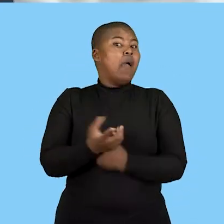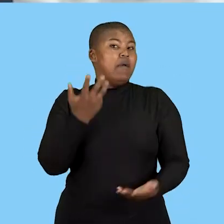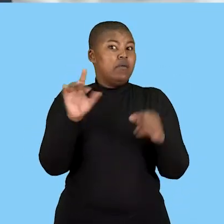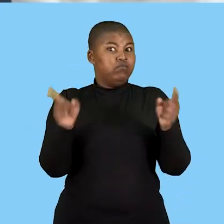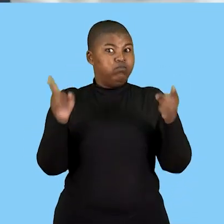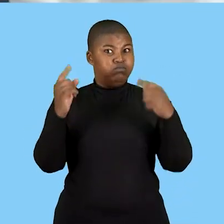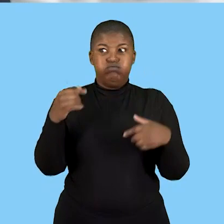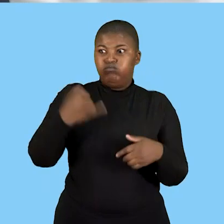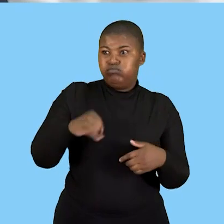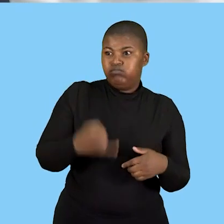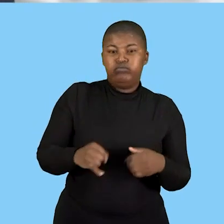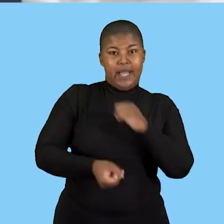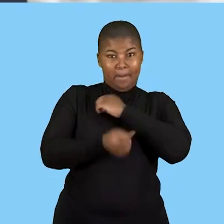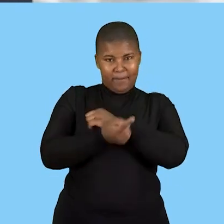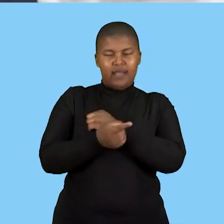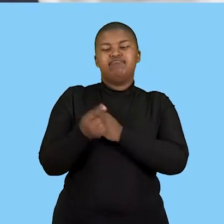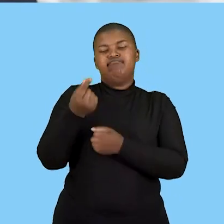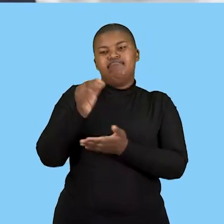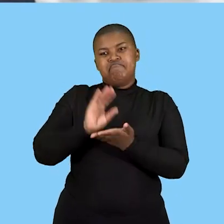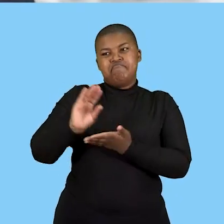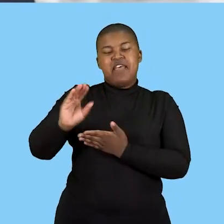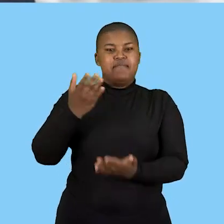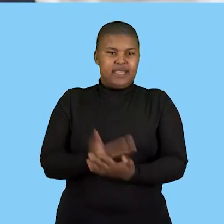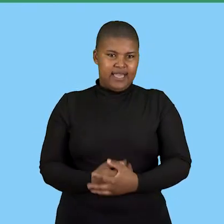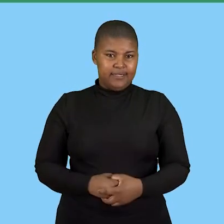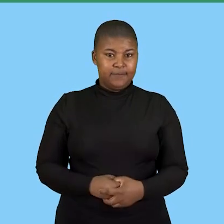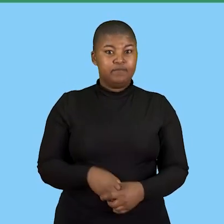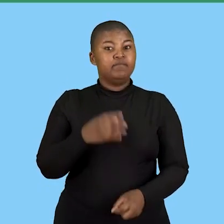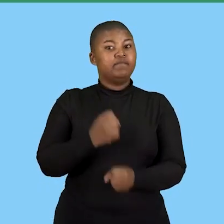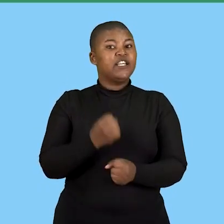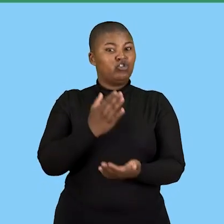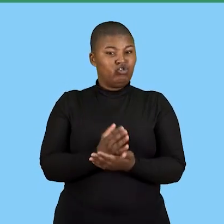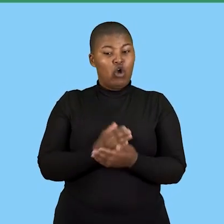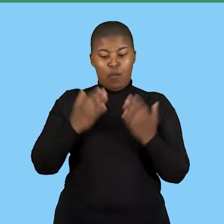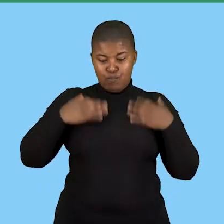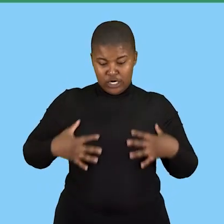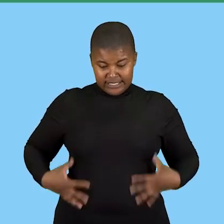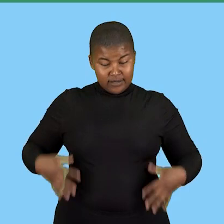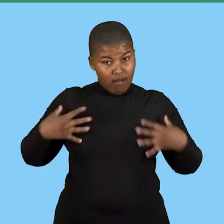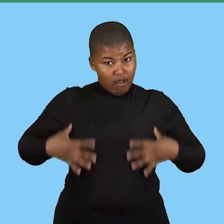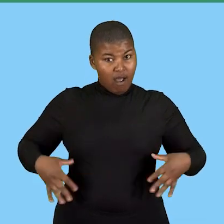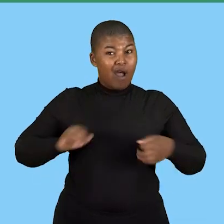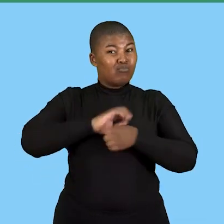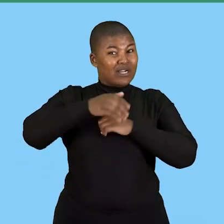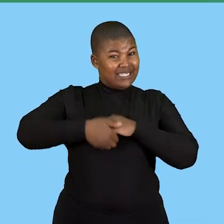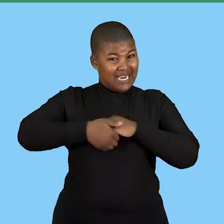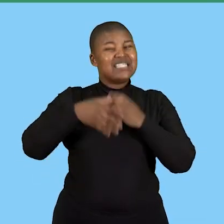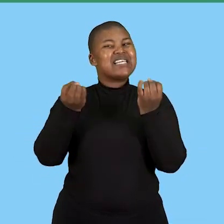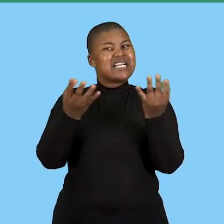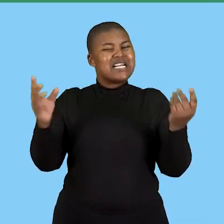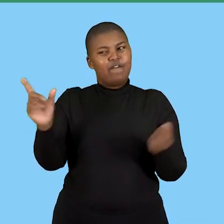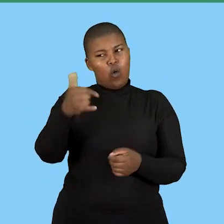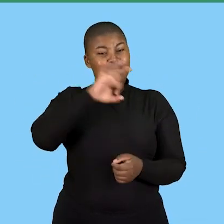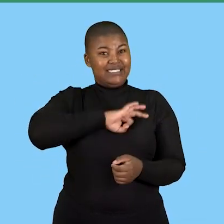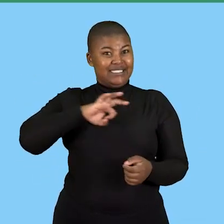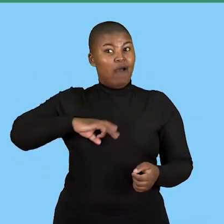to get any injury in the workplace and they should also ensure that protective clothing clothing is provided remember the responsibility